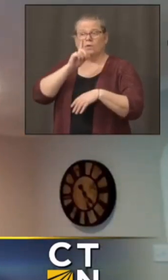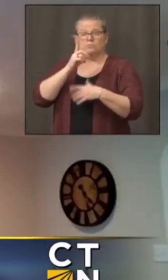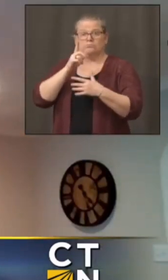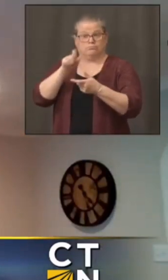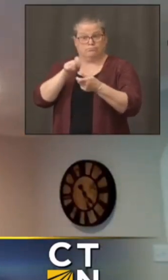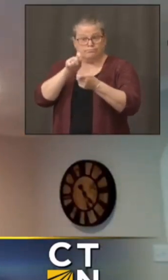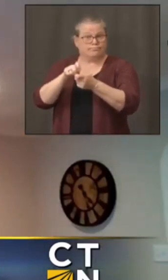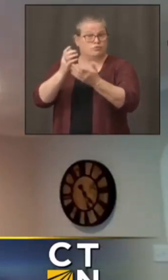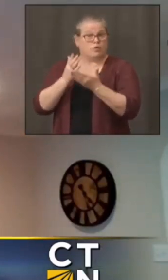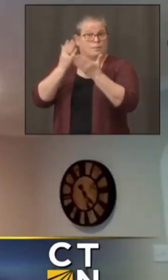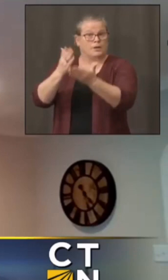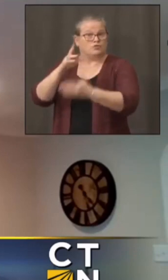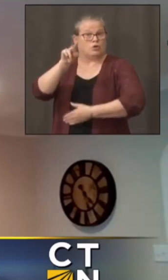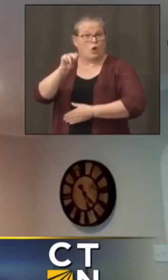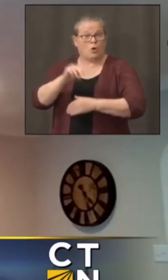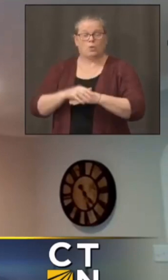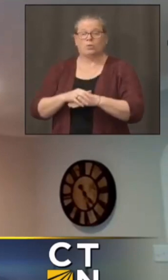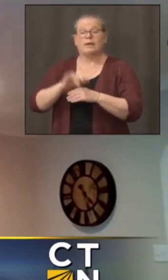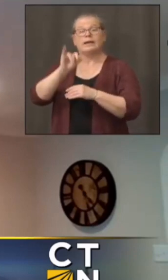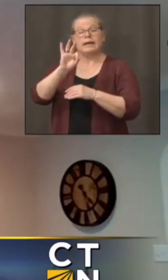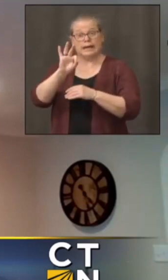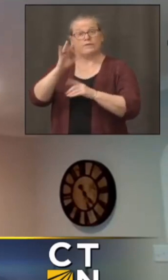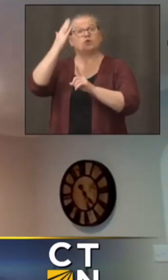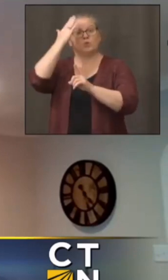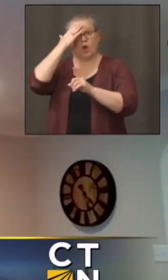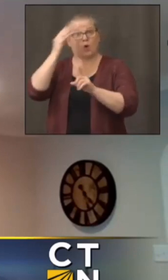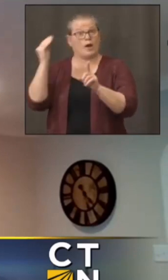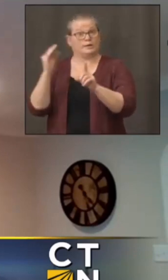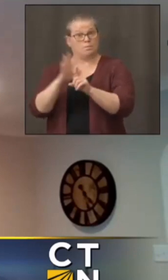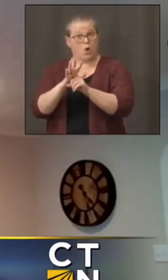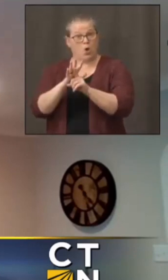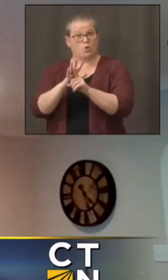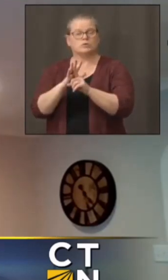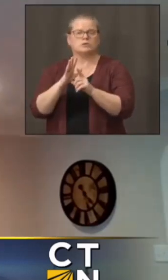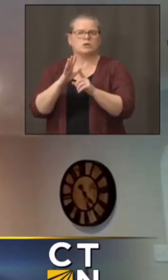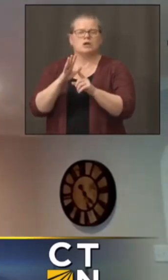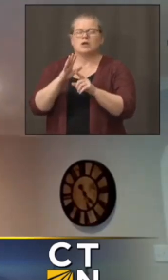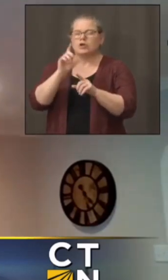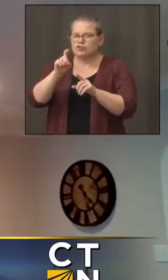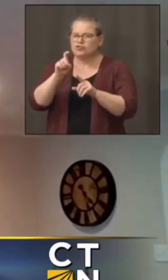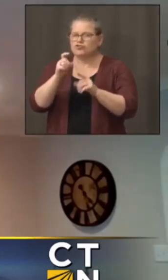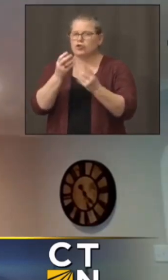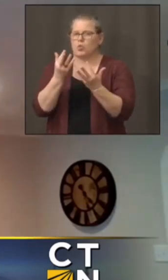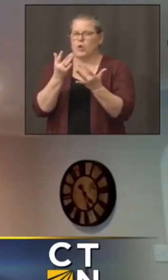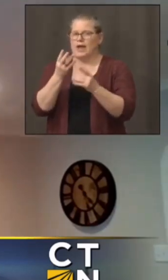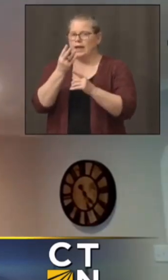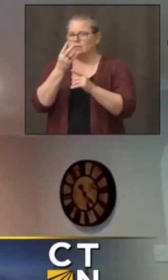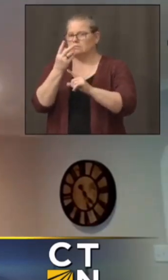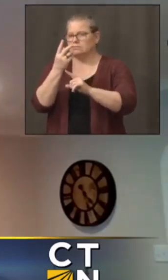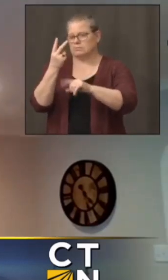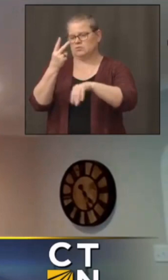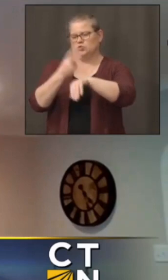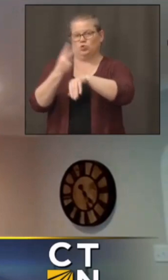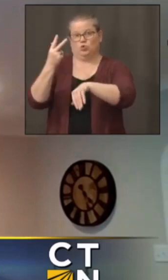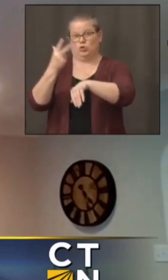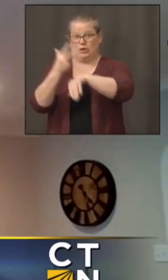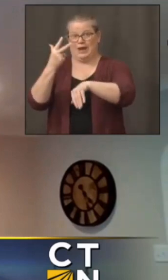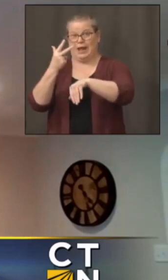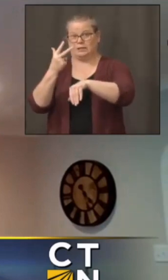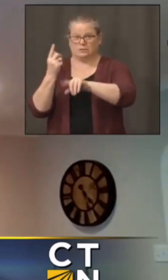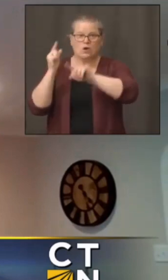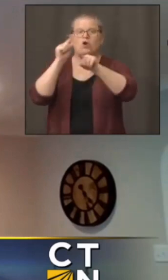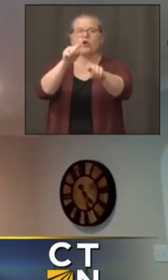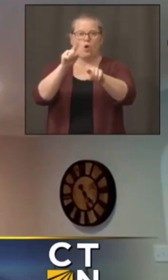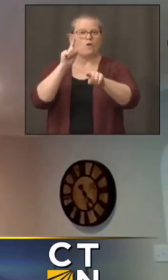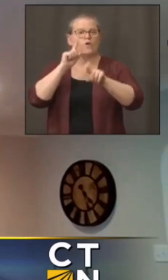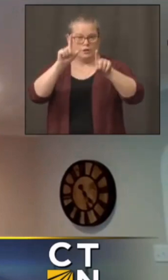have an exposure uh a known exposure you should uh wait a few days and then be tested um wait at